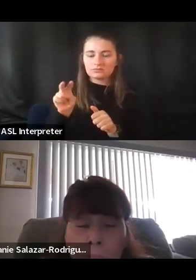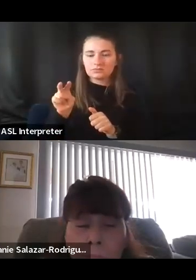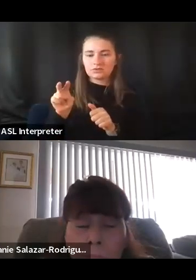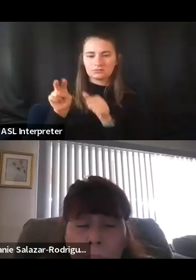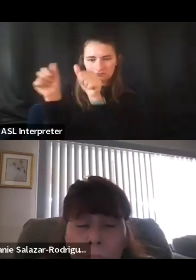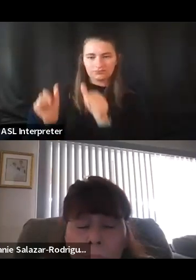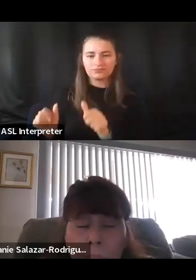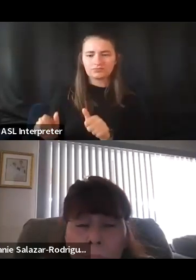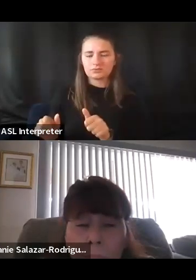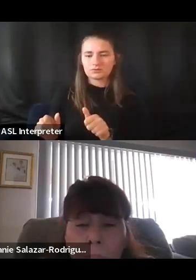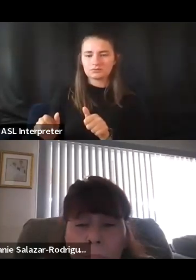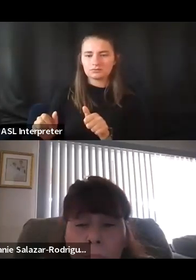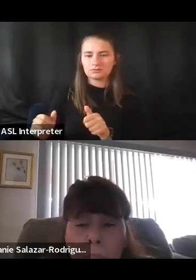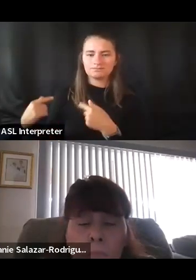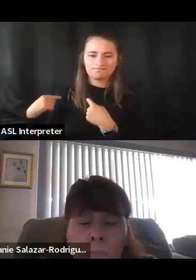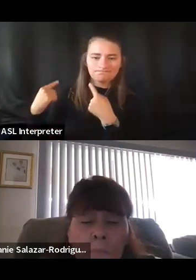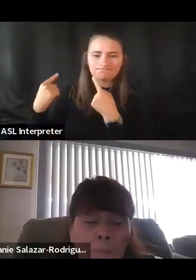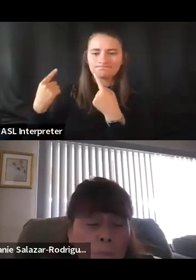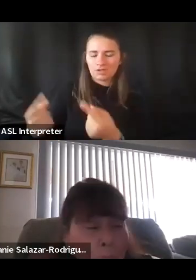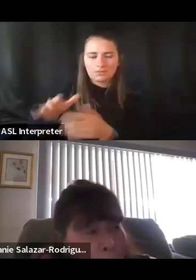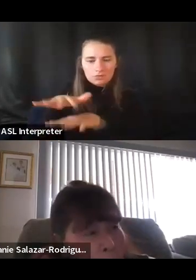progressively over time.